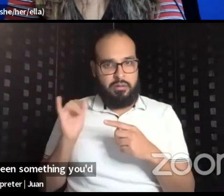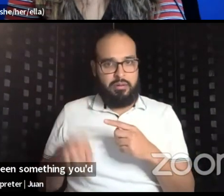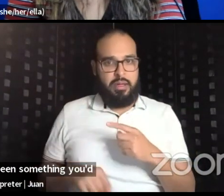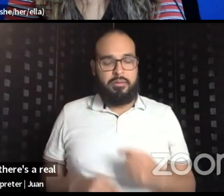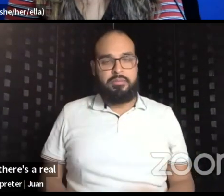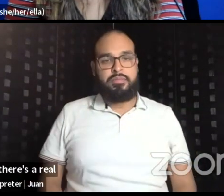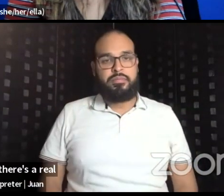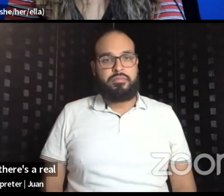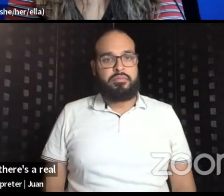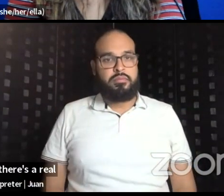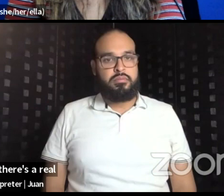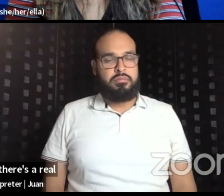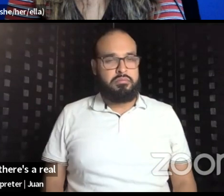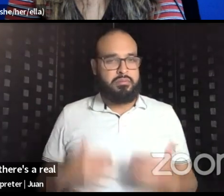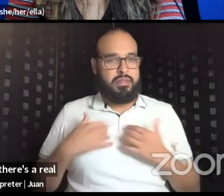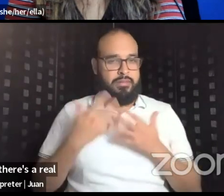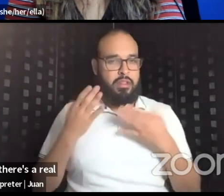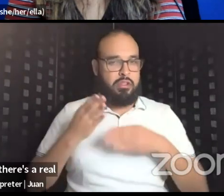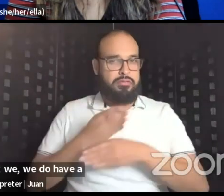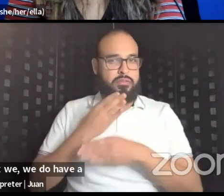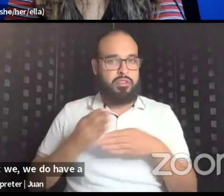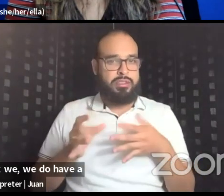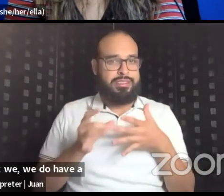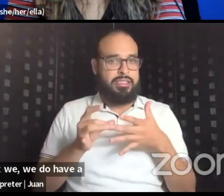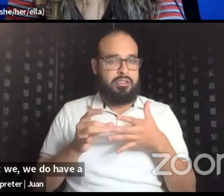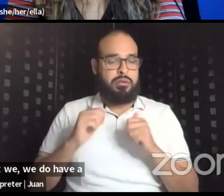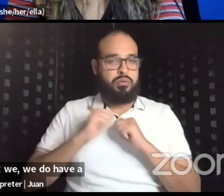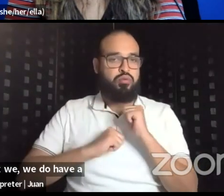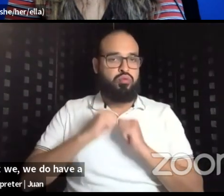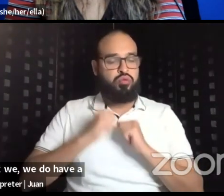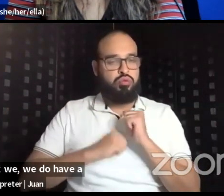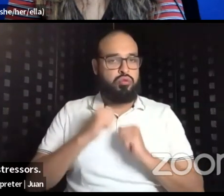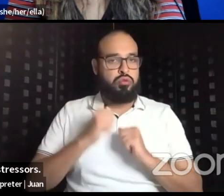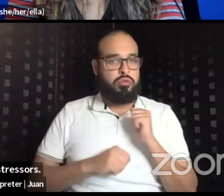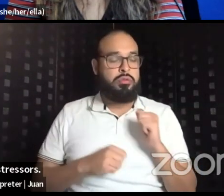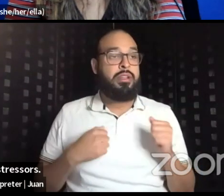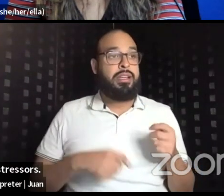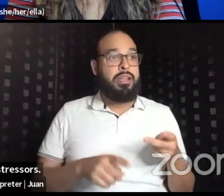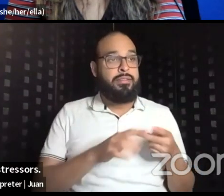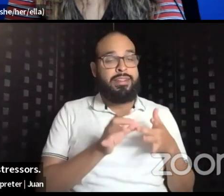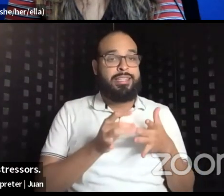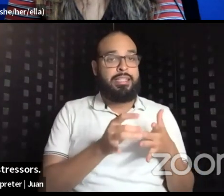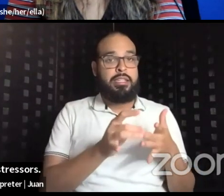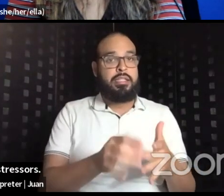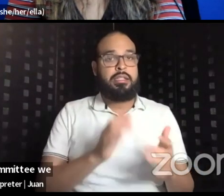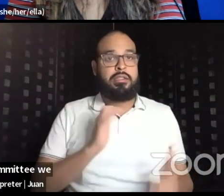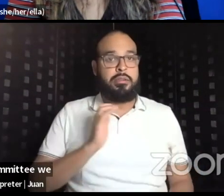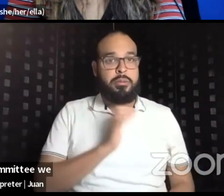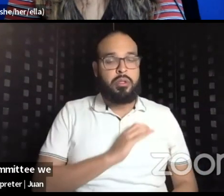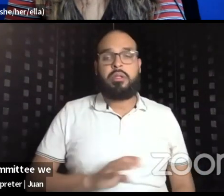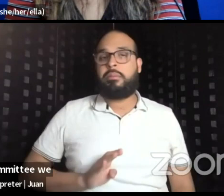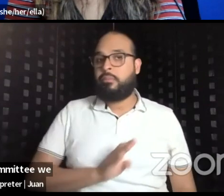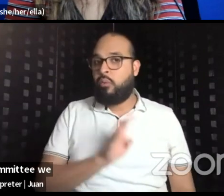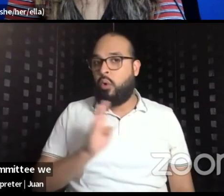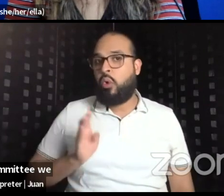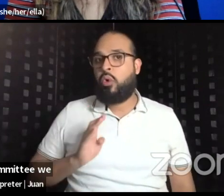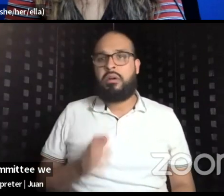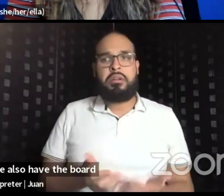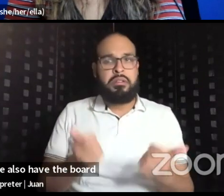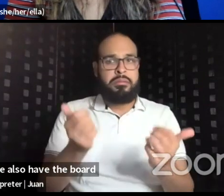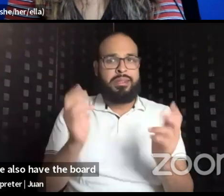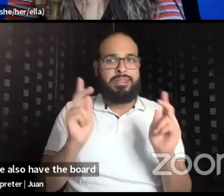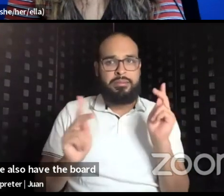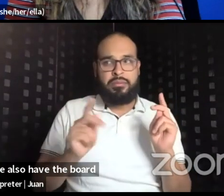uh, we do have a lot of shared leadership structures. We also have, um, a steering committee and we also have a board and we also, we have many, many people